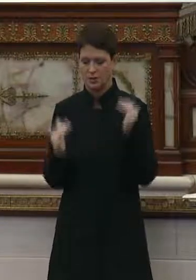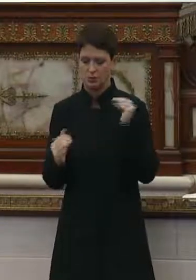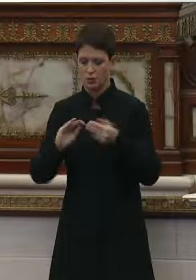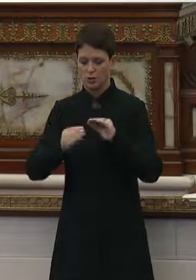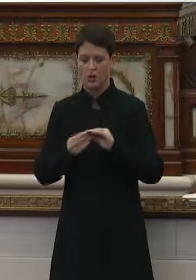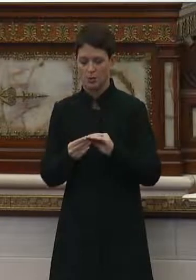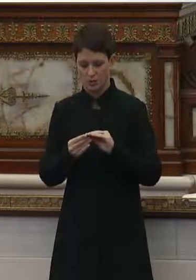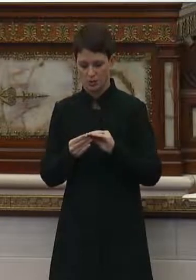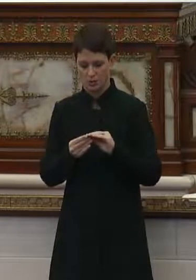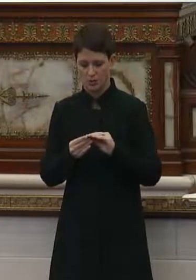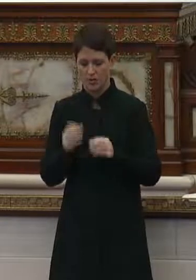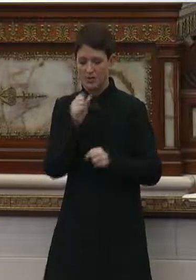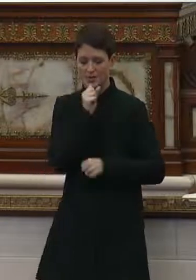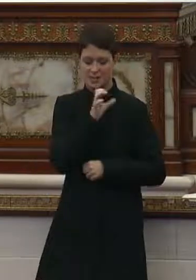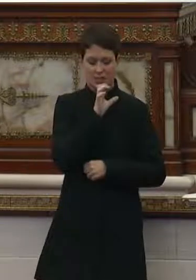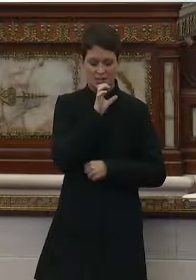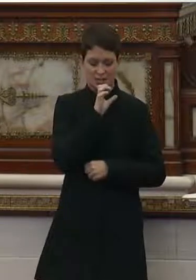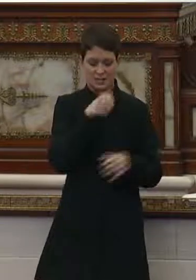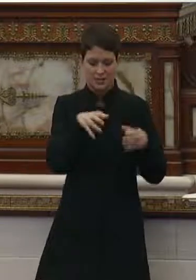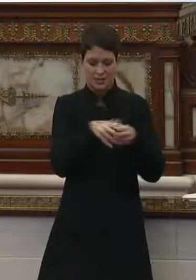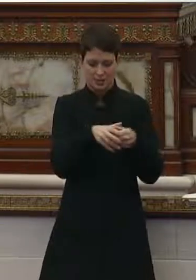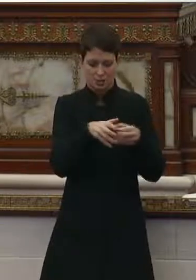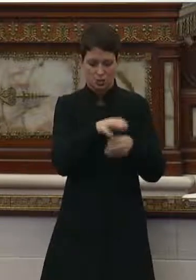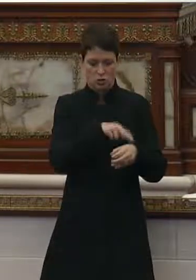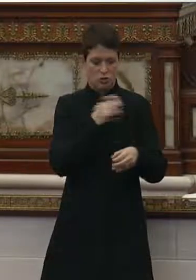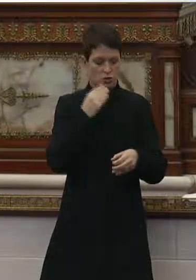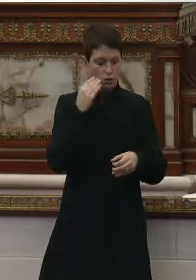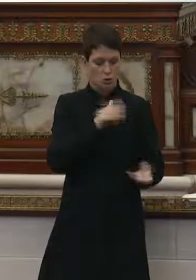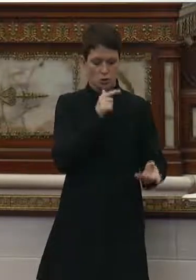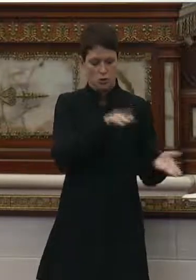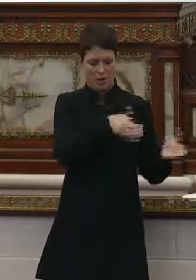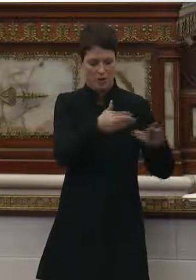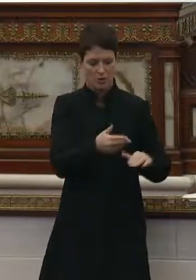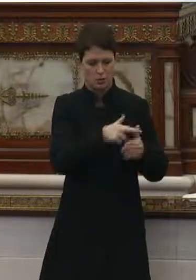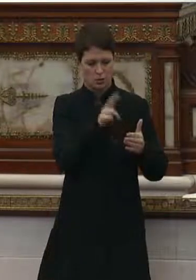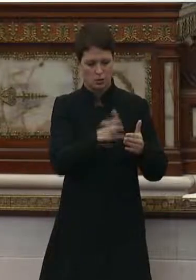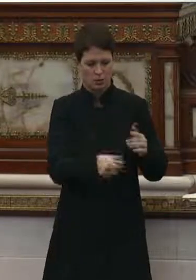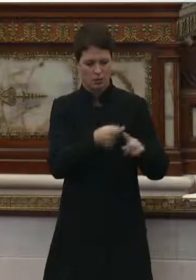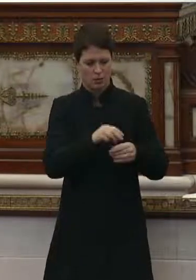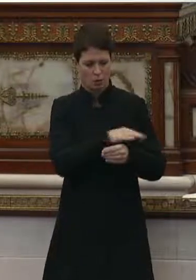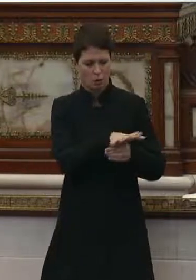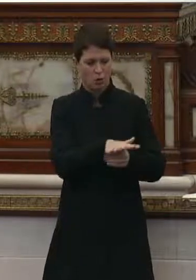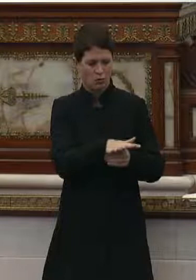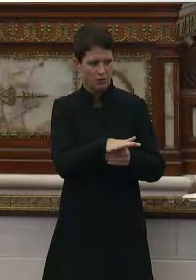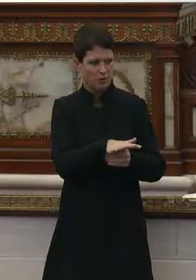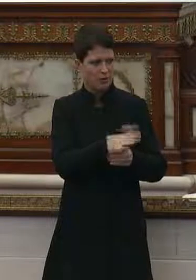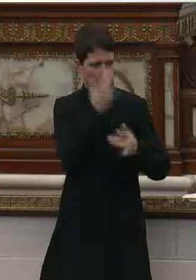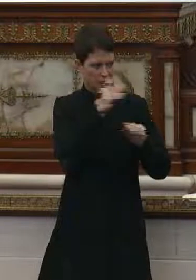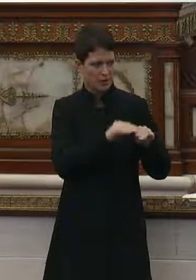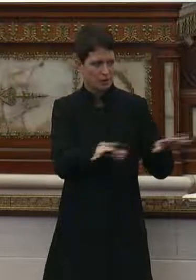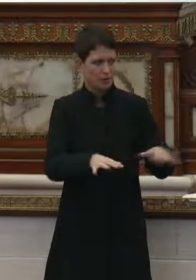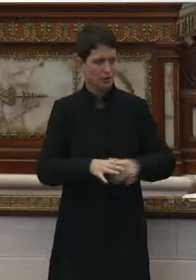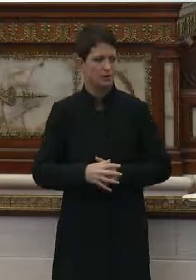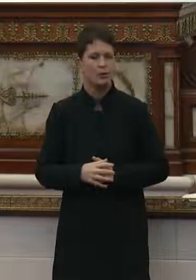numbers of seniors in congregate care settings who have passed away as a result of the COVID-19 pandemic.